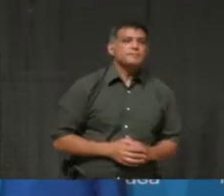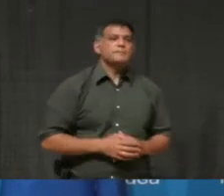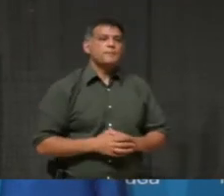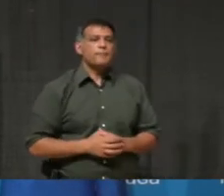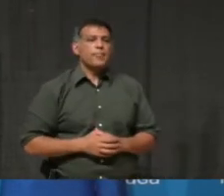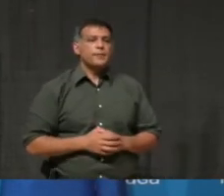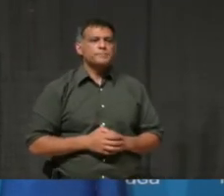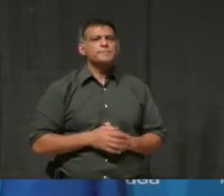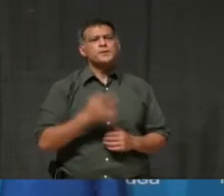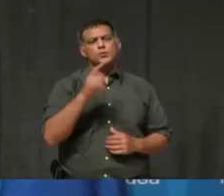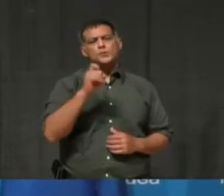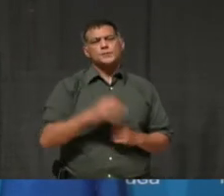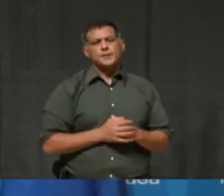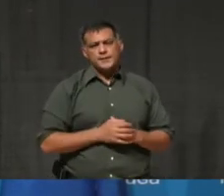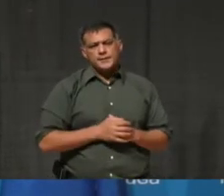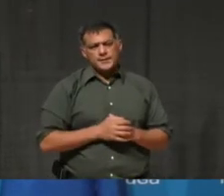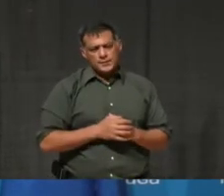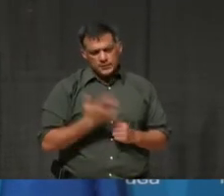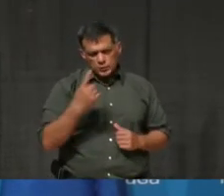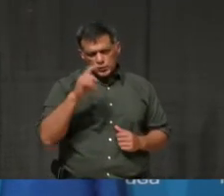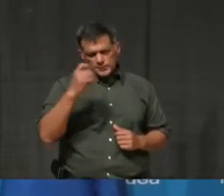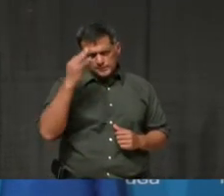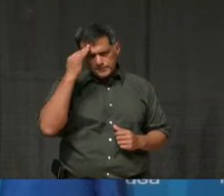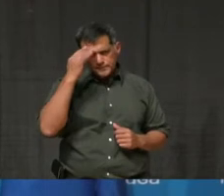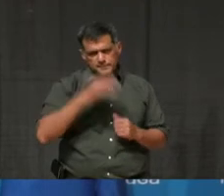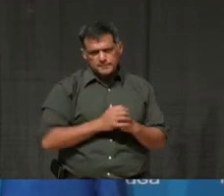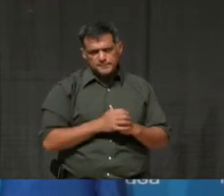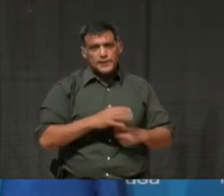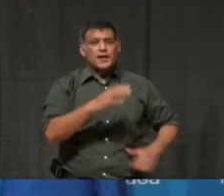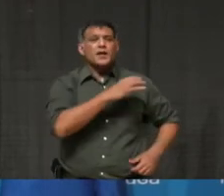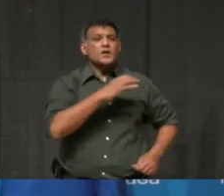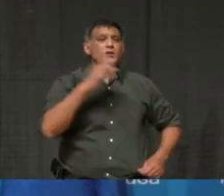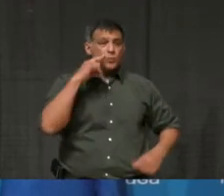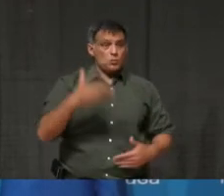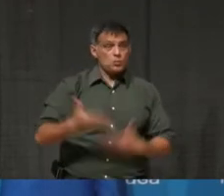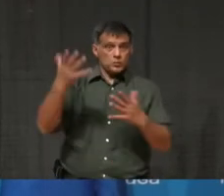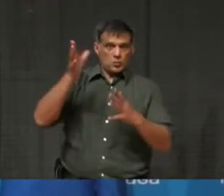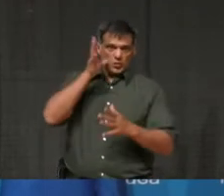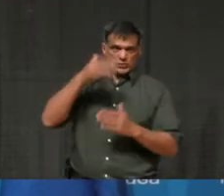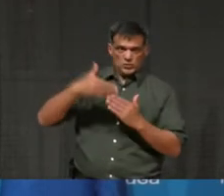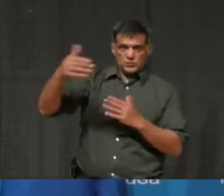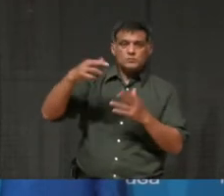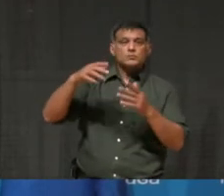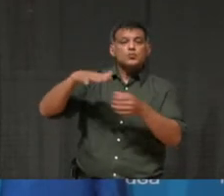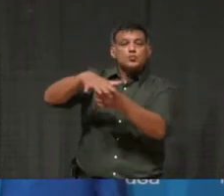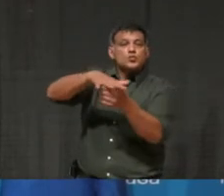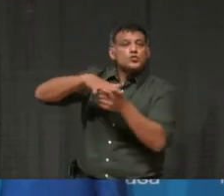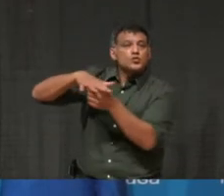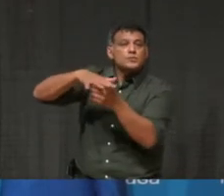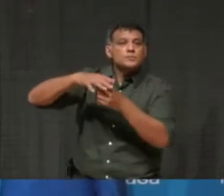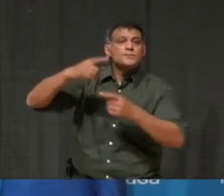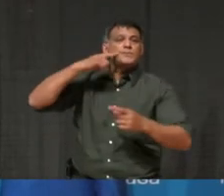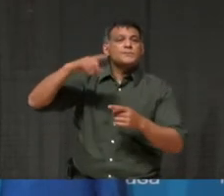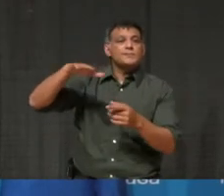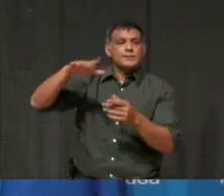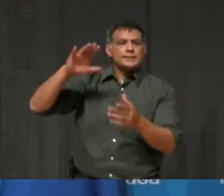Just on this motion that they're going to the region to try and crack down on non-essential